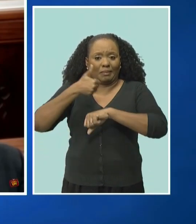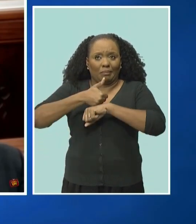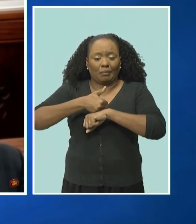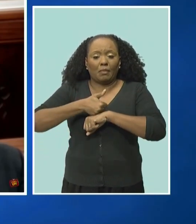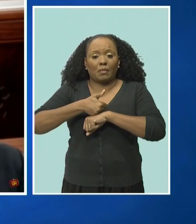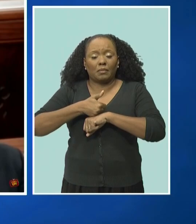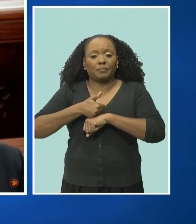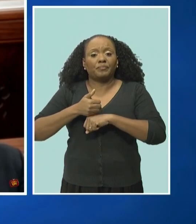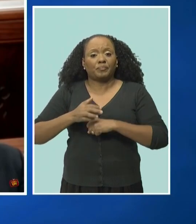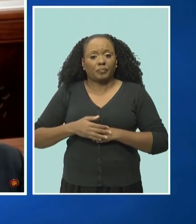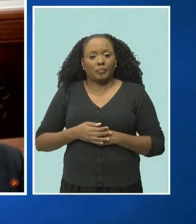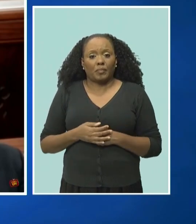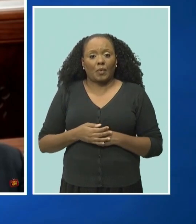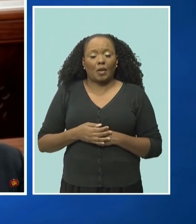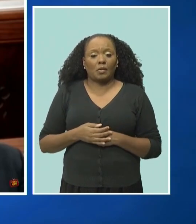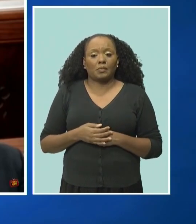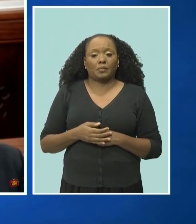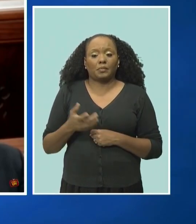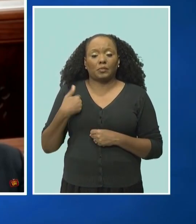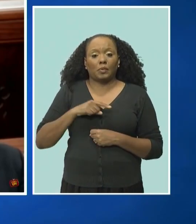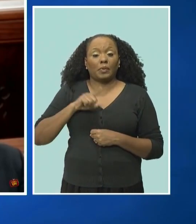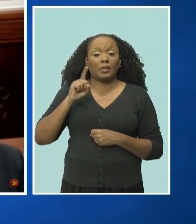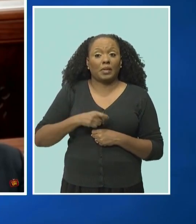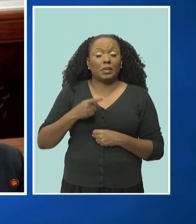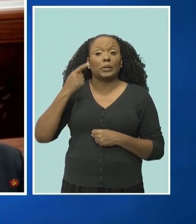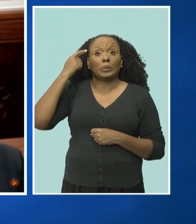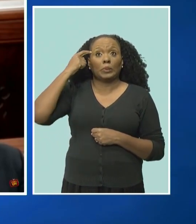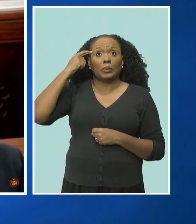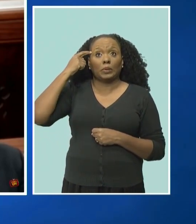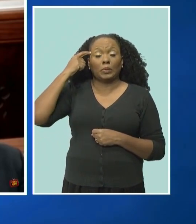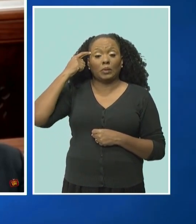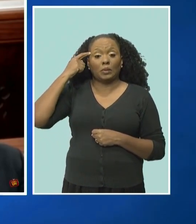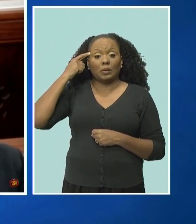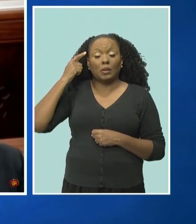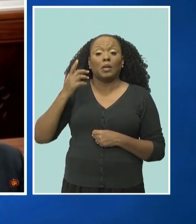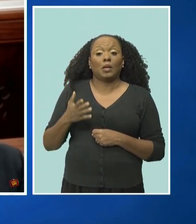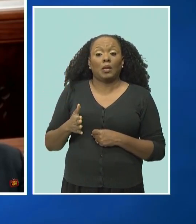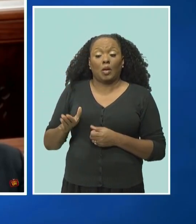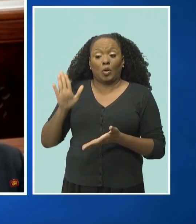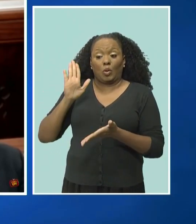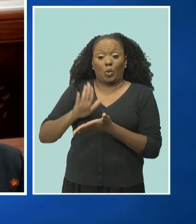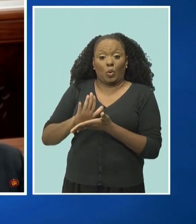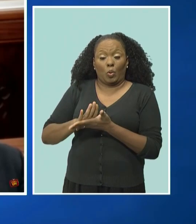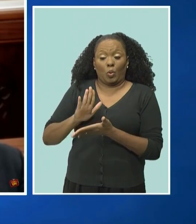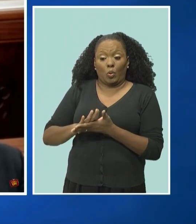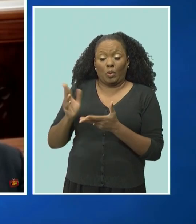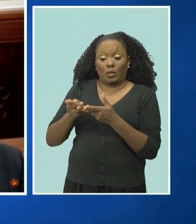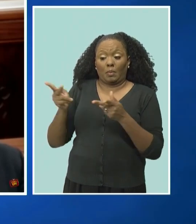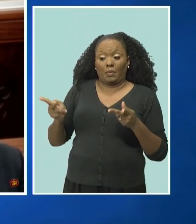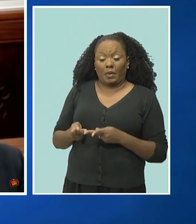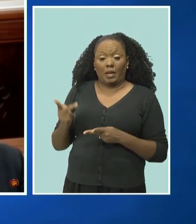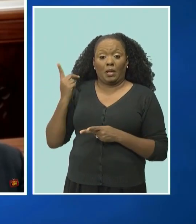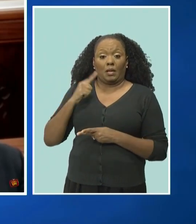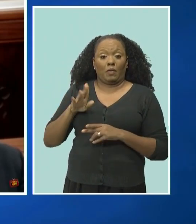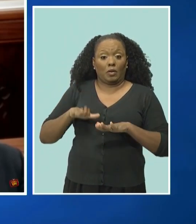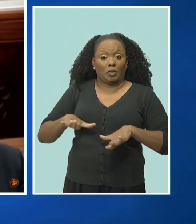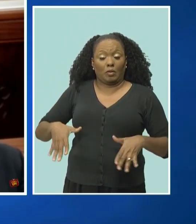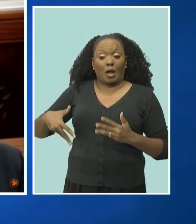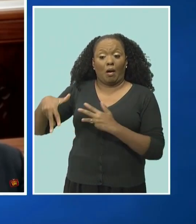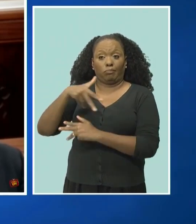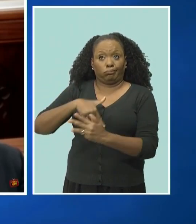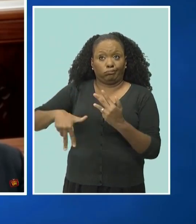one of the things that we have to realize is that a school is one of the primary socialization institutions in the country.